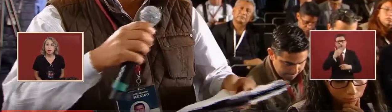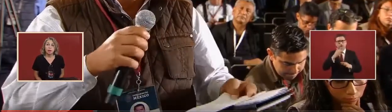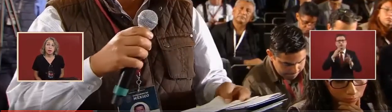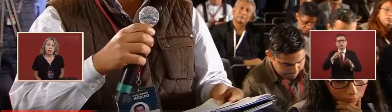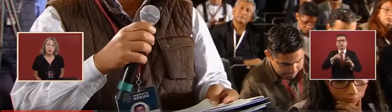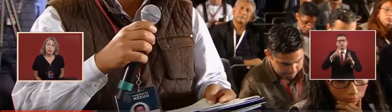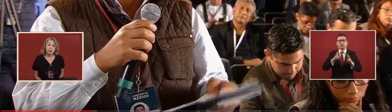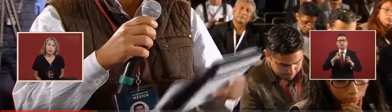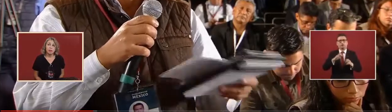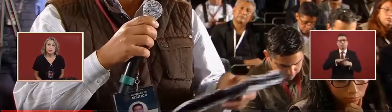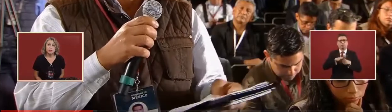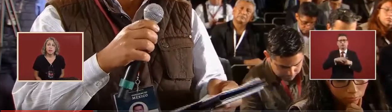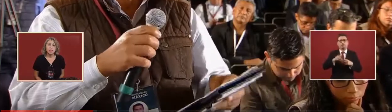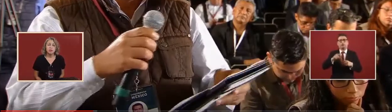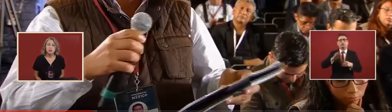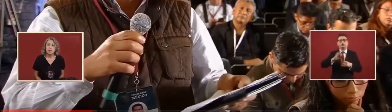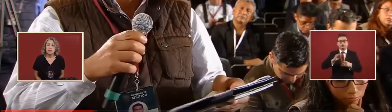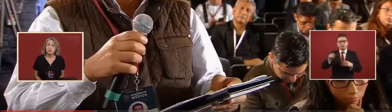do with the infrastructure.